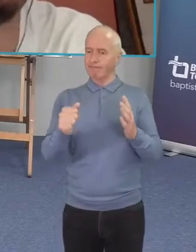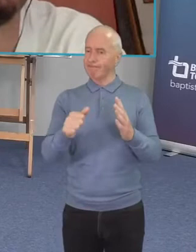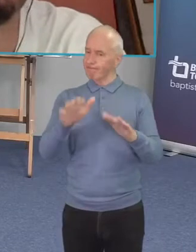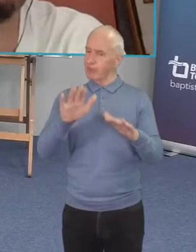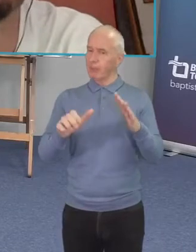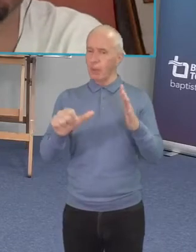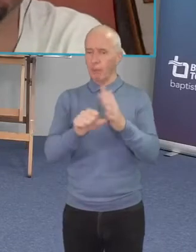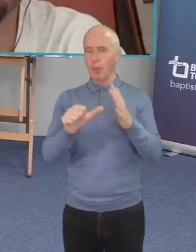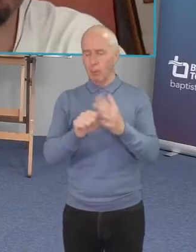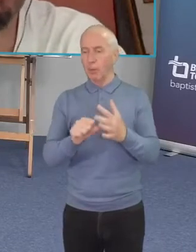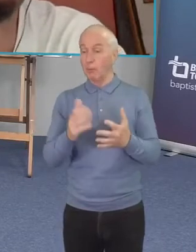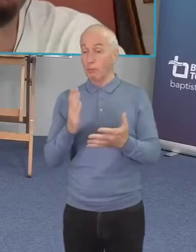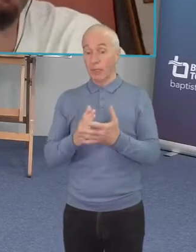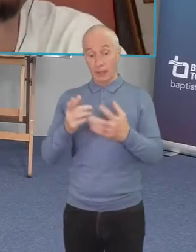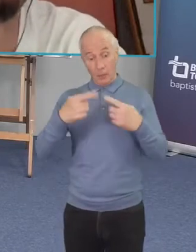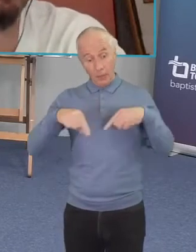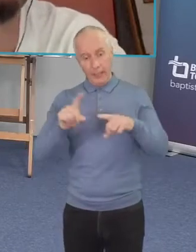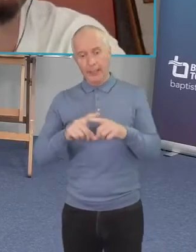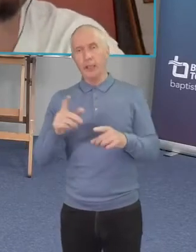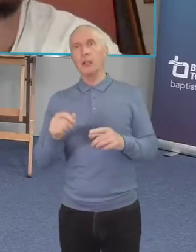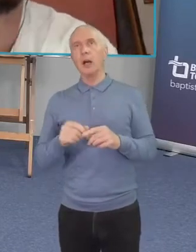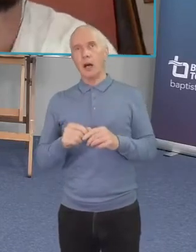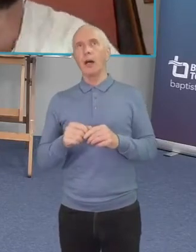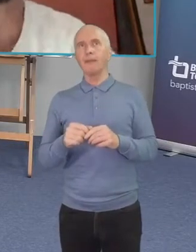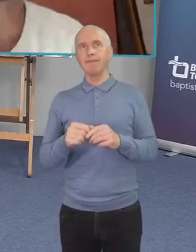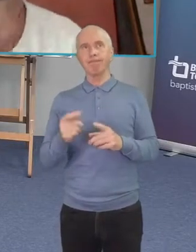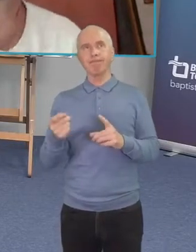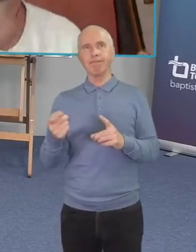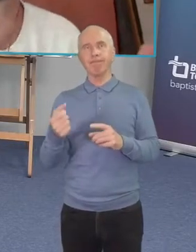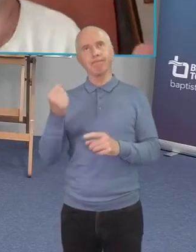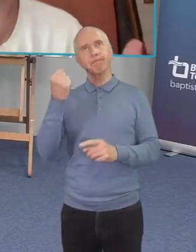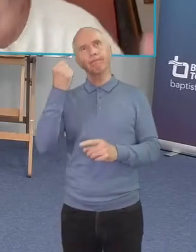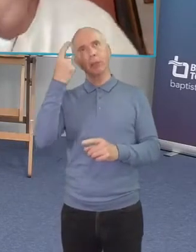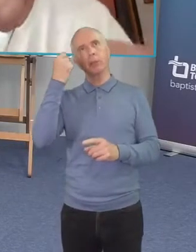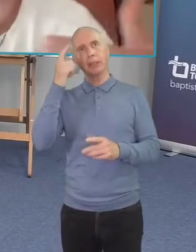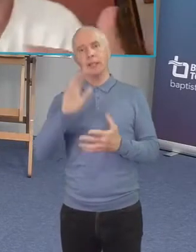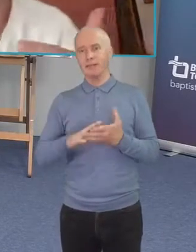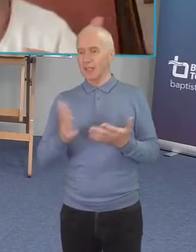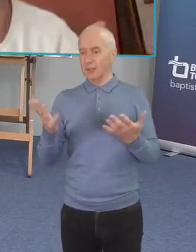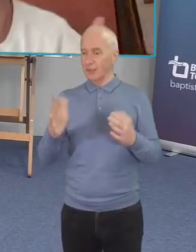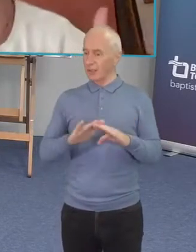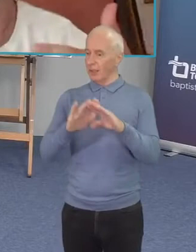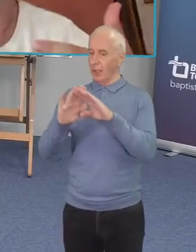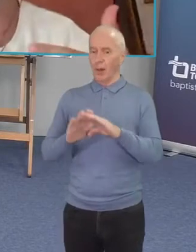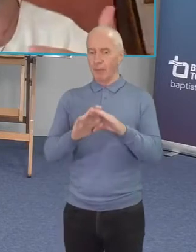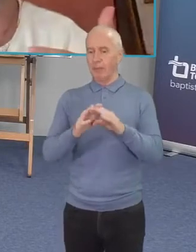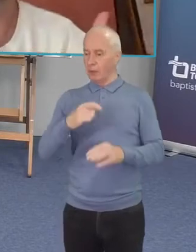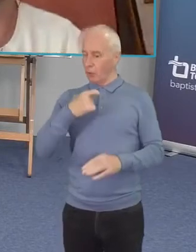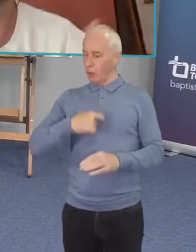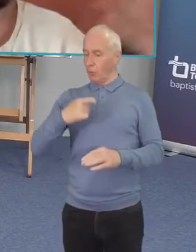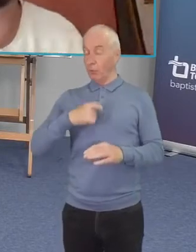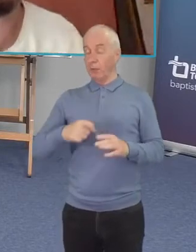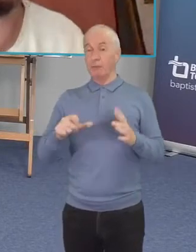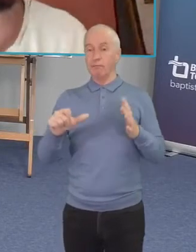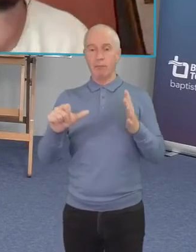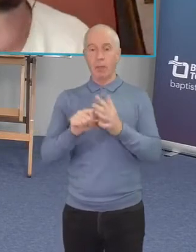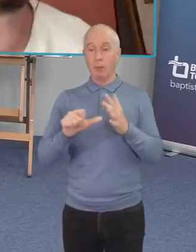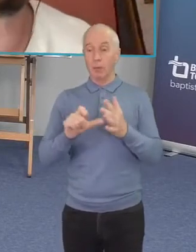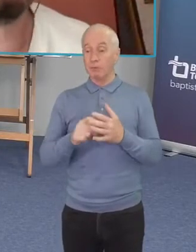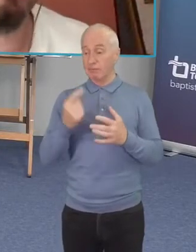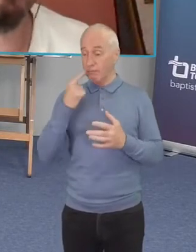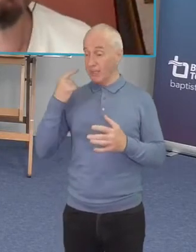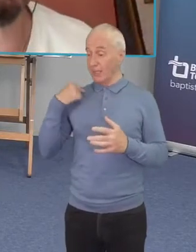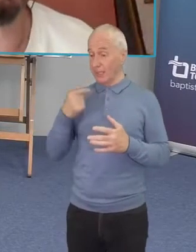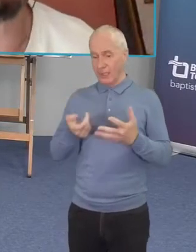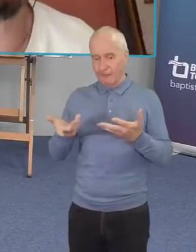recognizing that this is a common human problem right like like we kind of talked about this yesterday that the most compelling